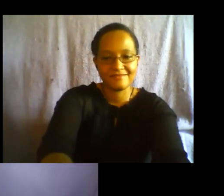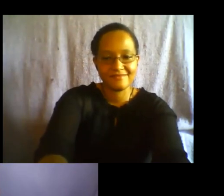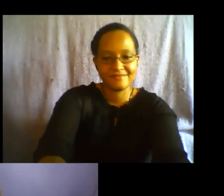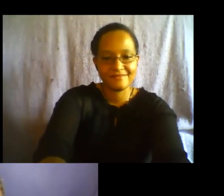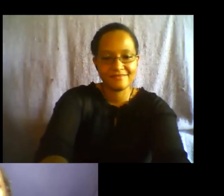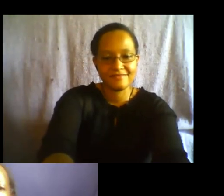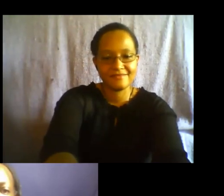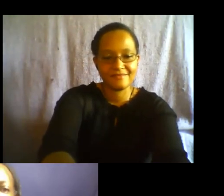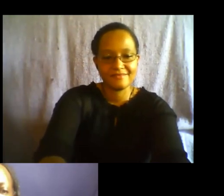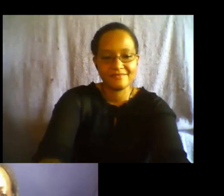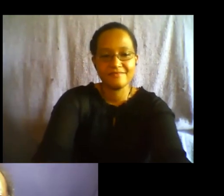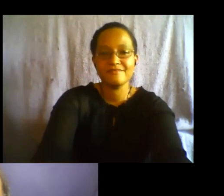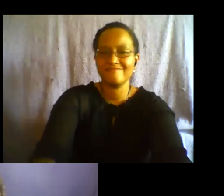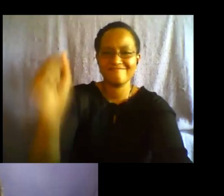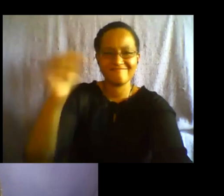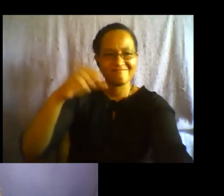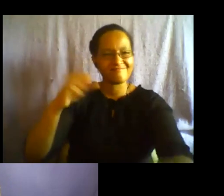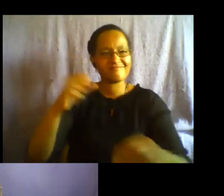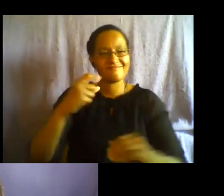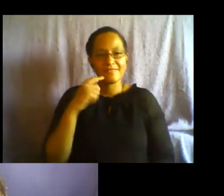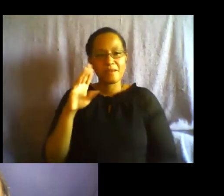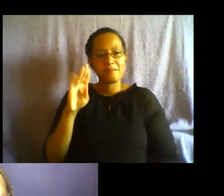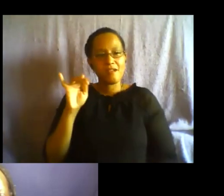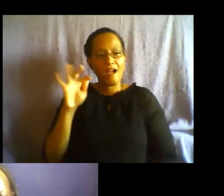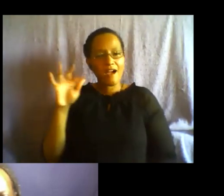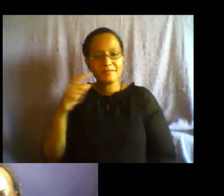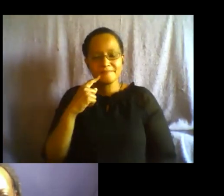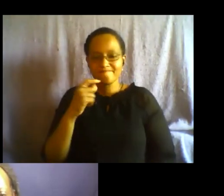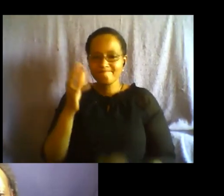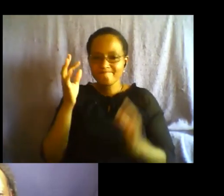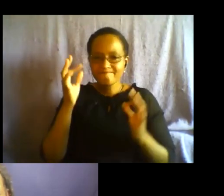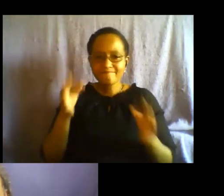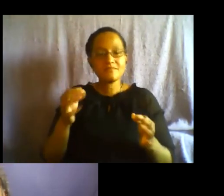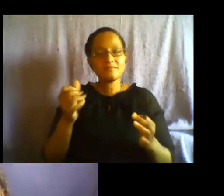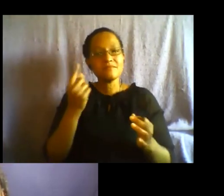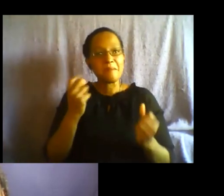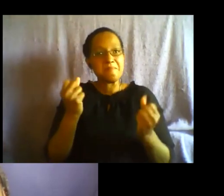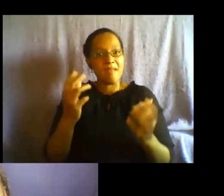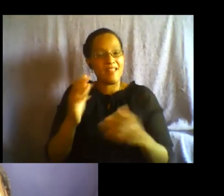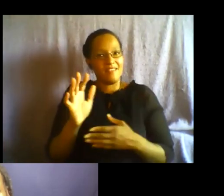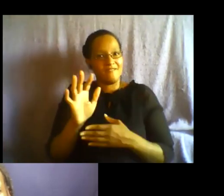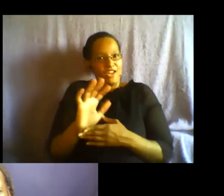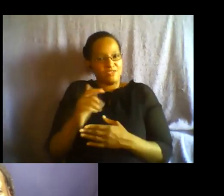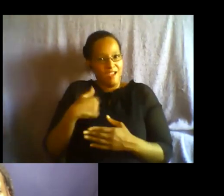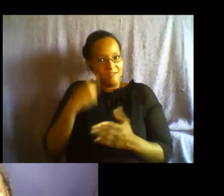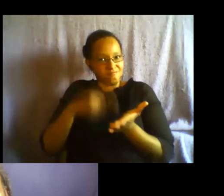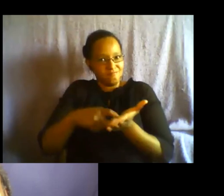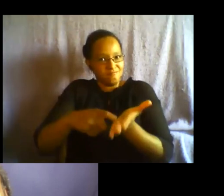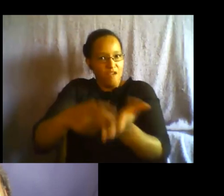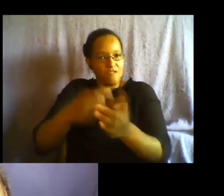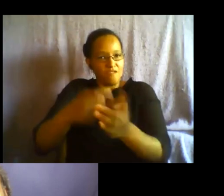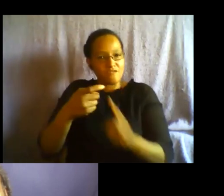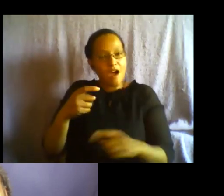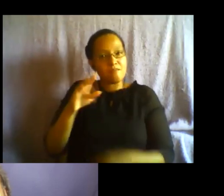absolutely and so much of the videos that i see coming out from the black lives matter